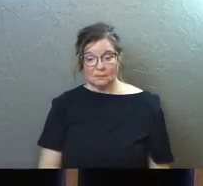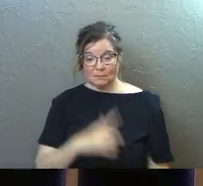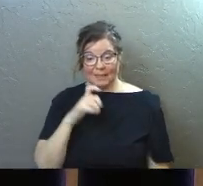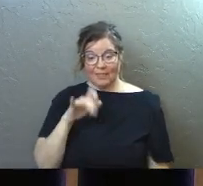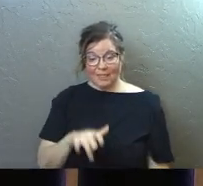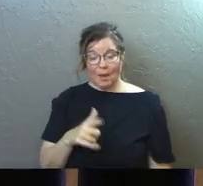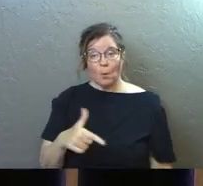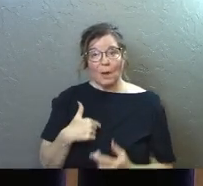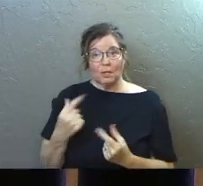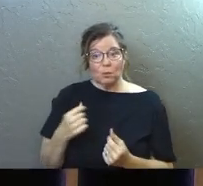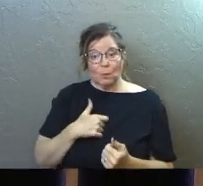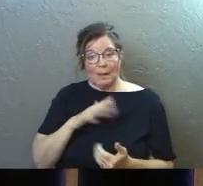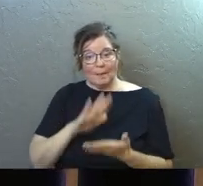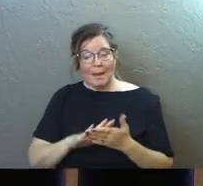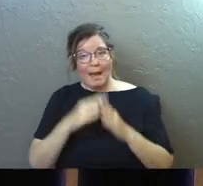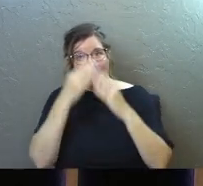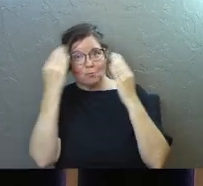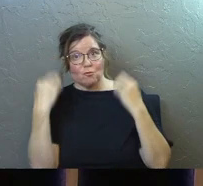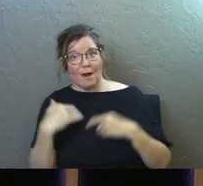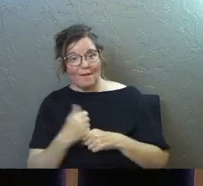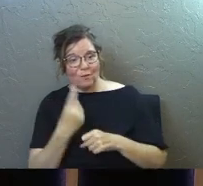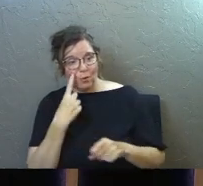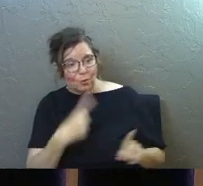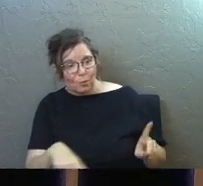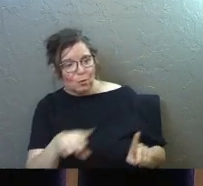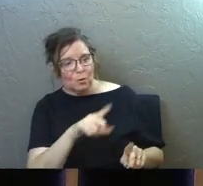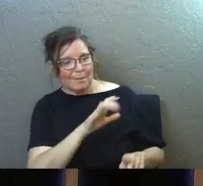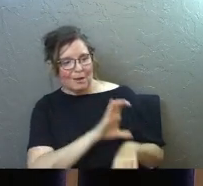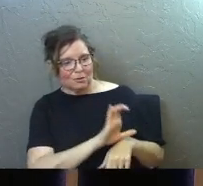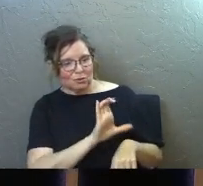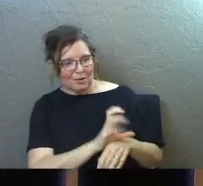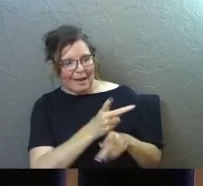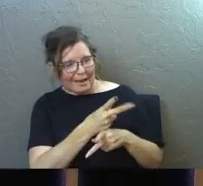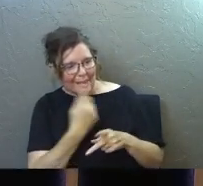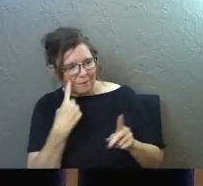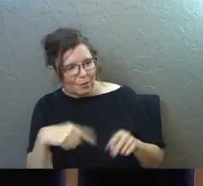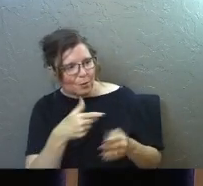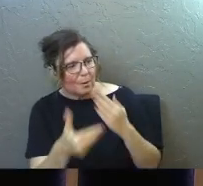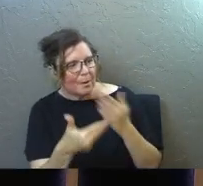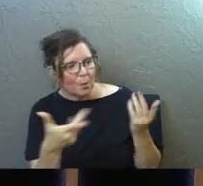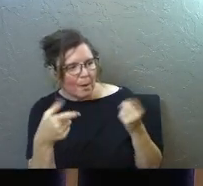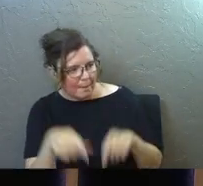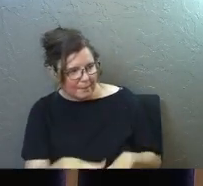Because that's what I do with my bride. I care for her no matter what happens.